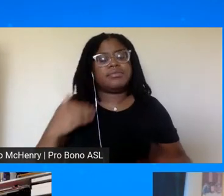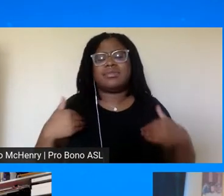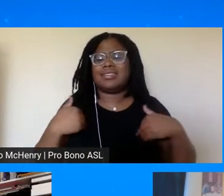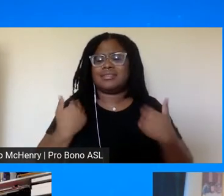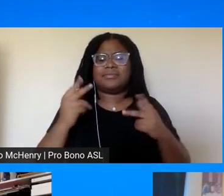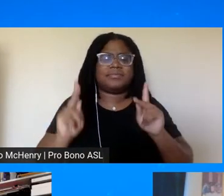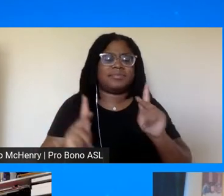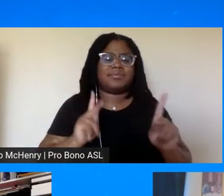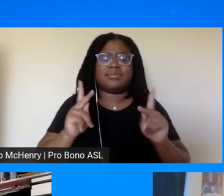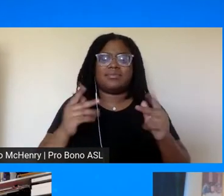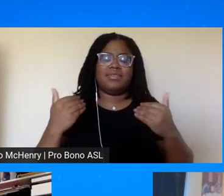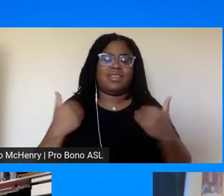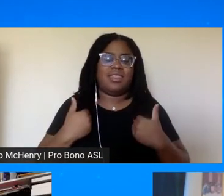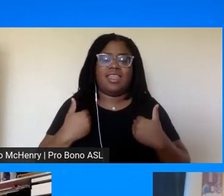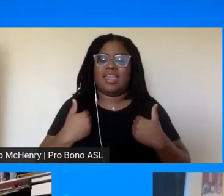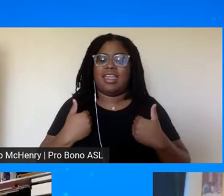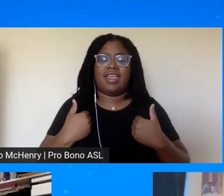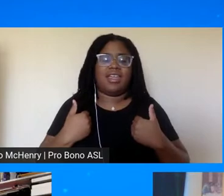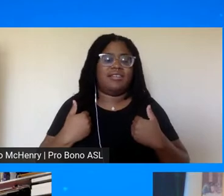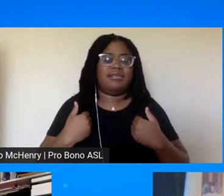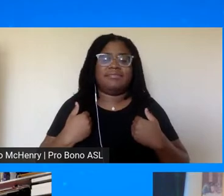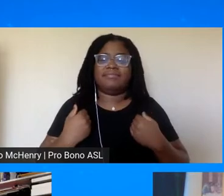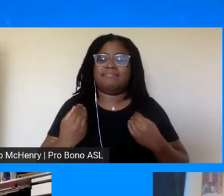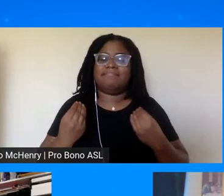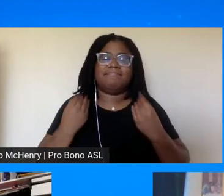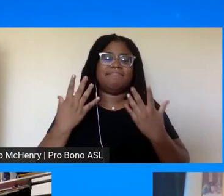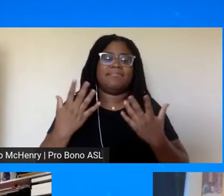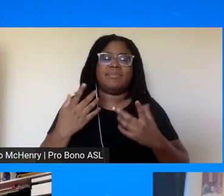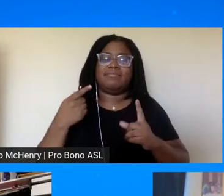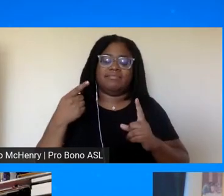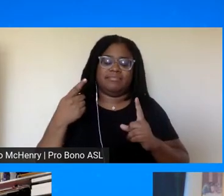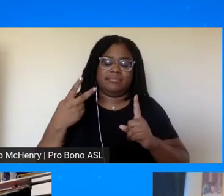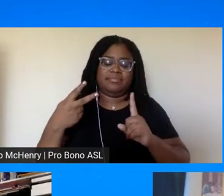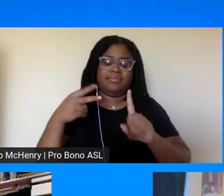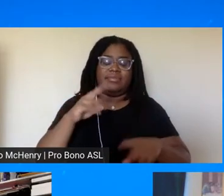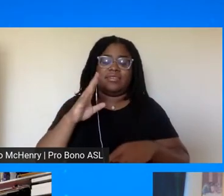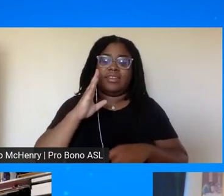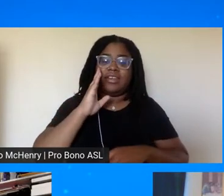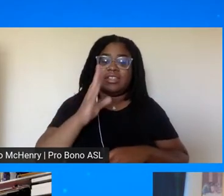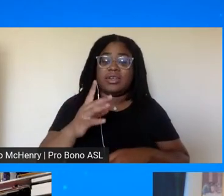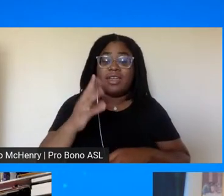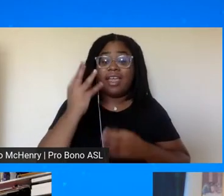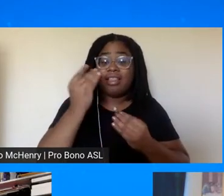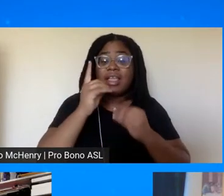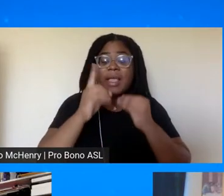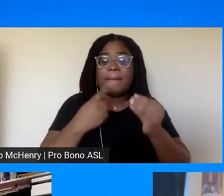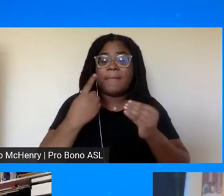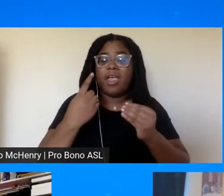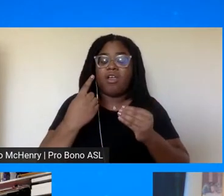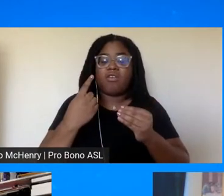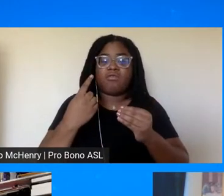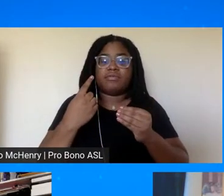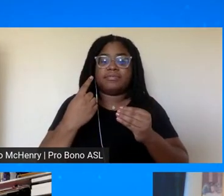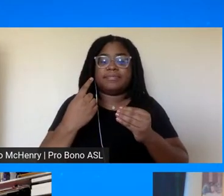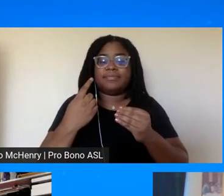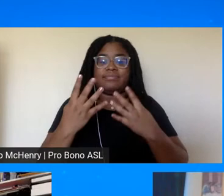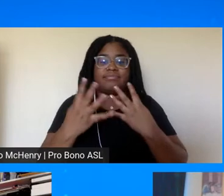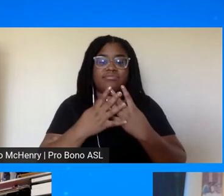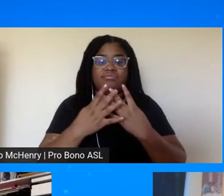have exponential jurisdiction over the future. And so I think about everything through the prism of education. And as I said earlier,